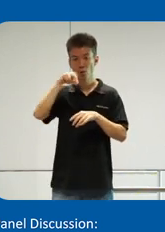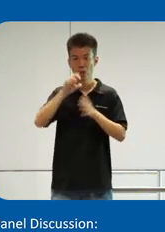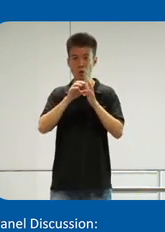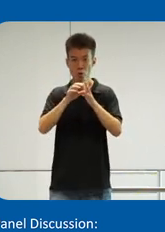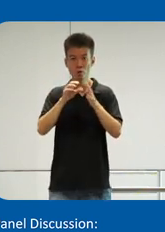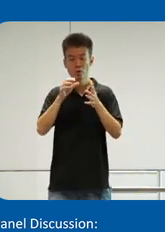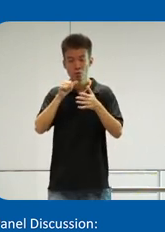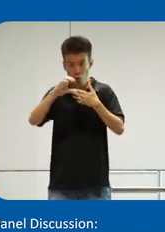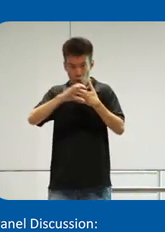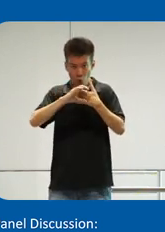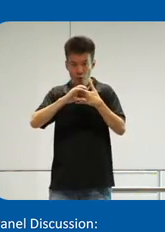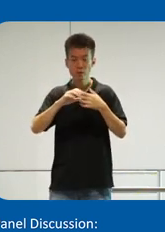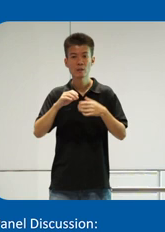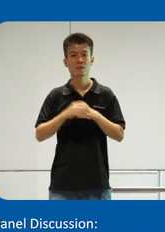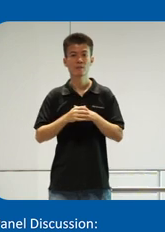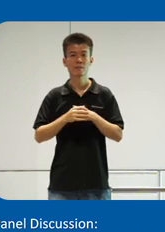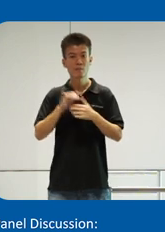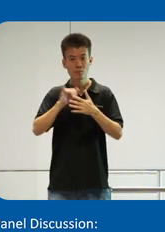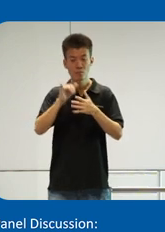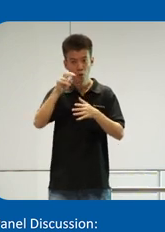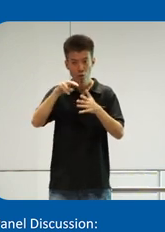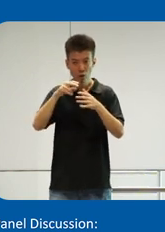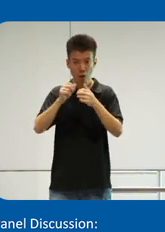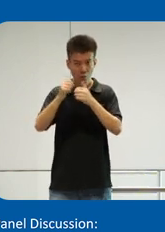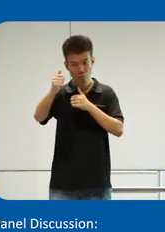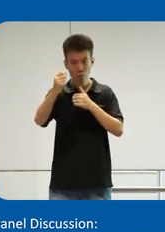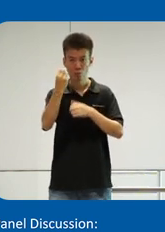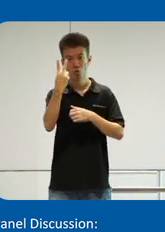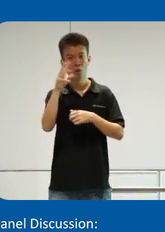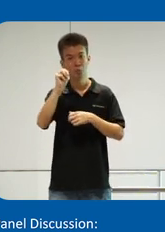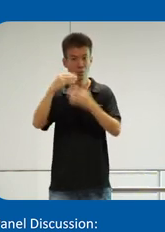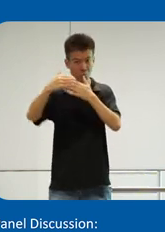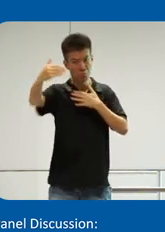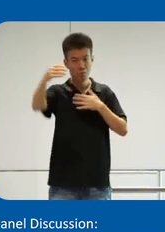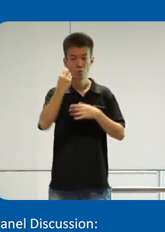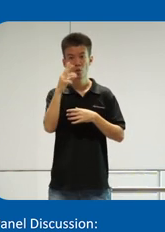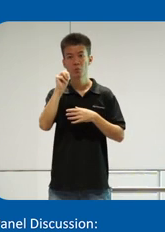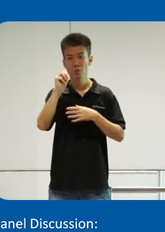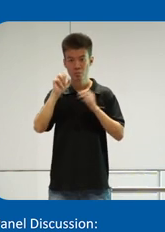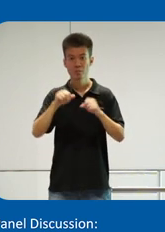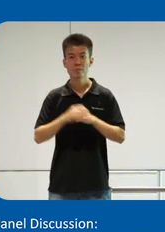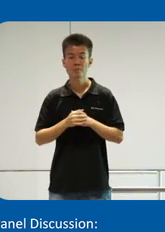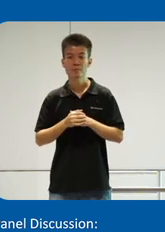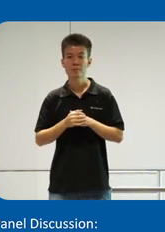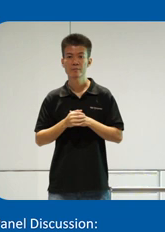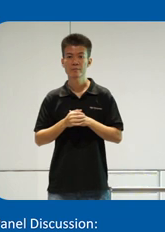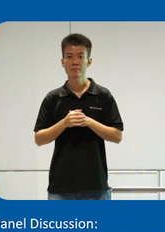you don't need to be so close. It can be reading it up to 12 meters away. So with that,